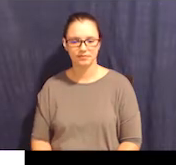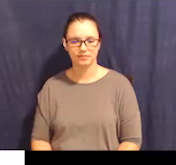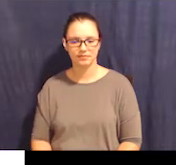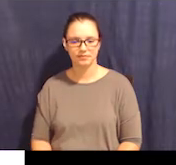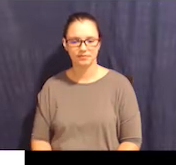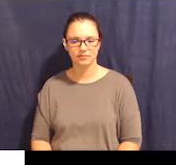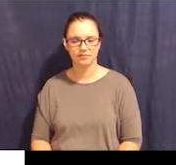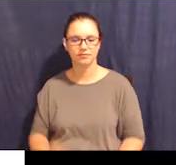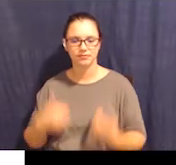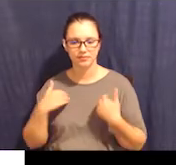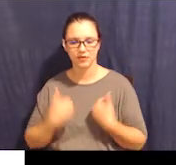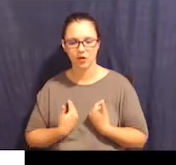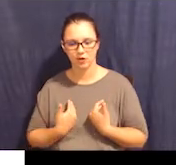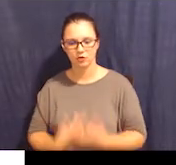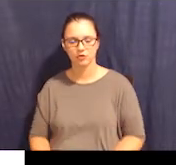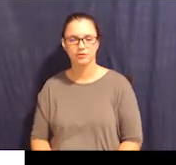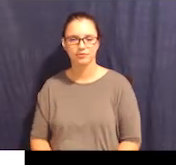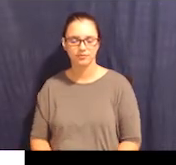Bored.